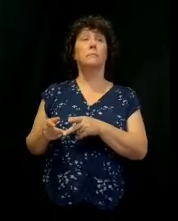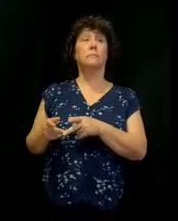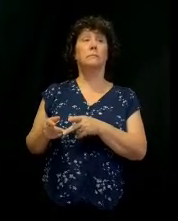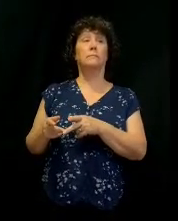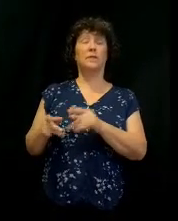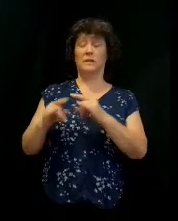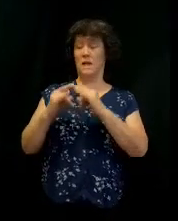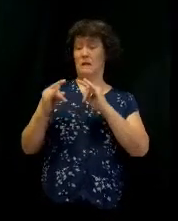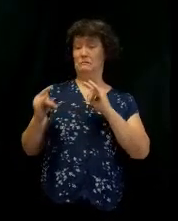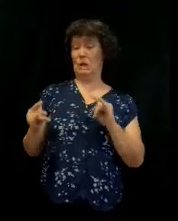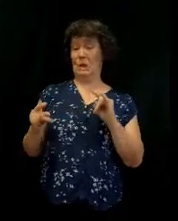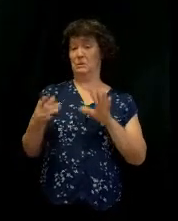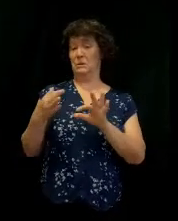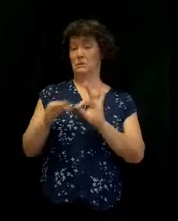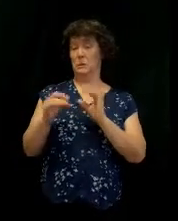tent.